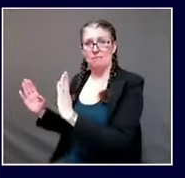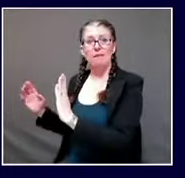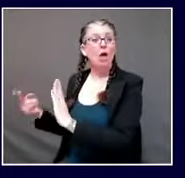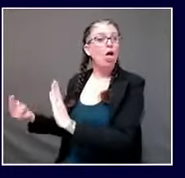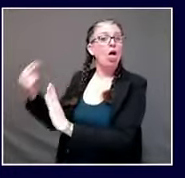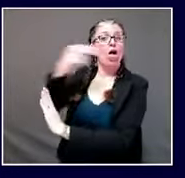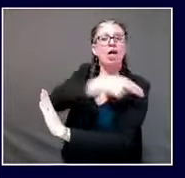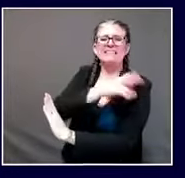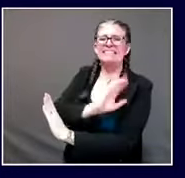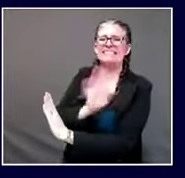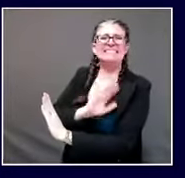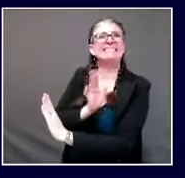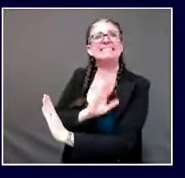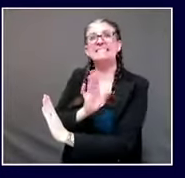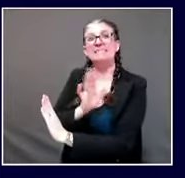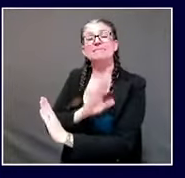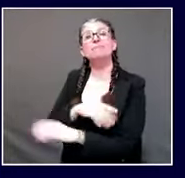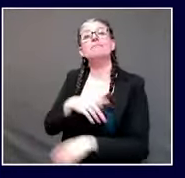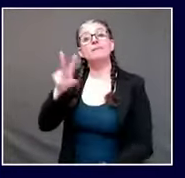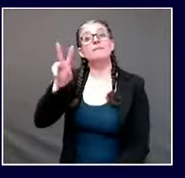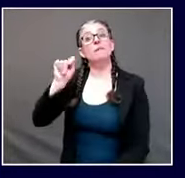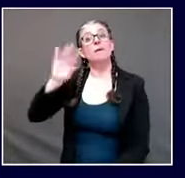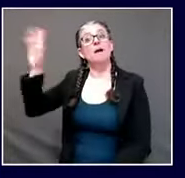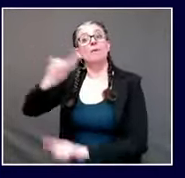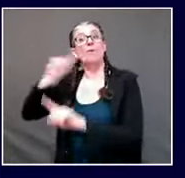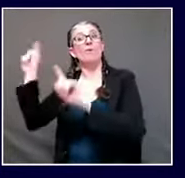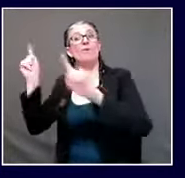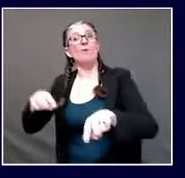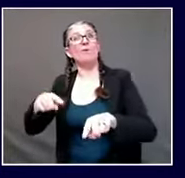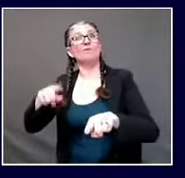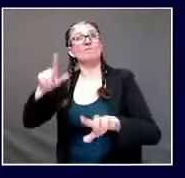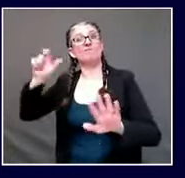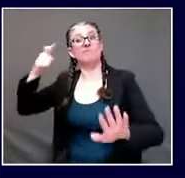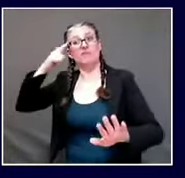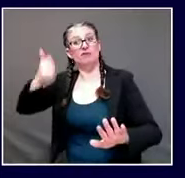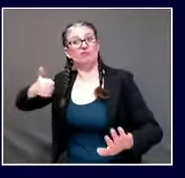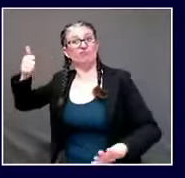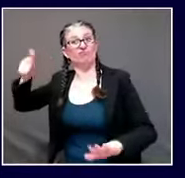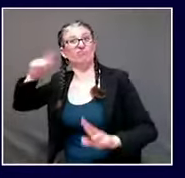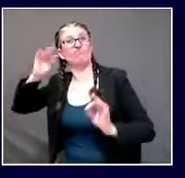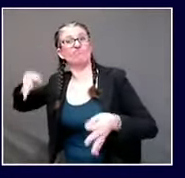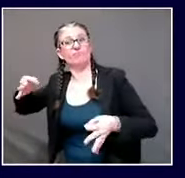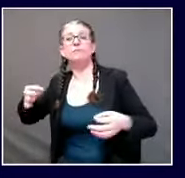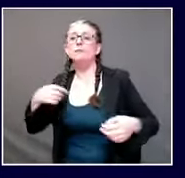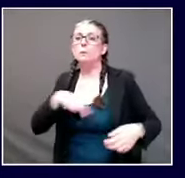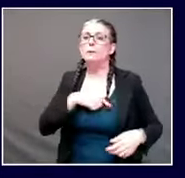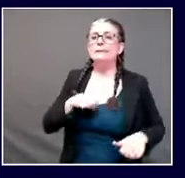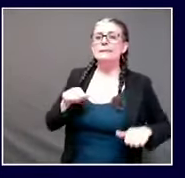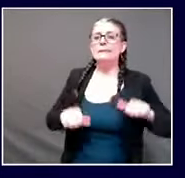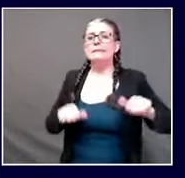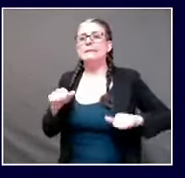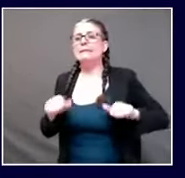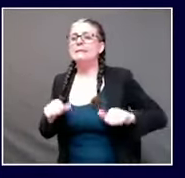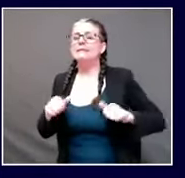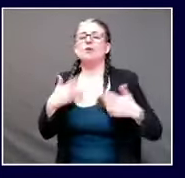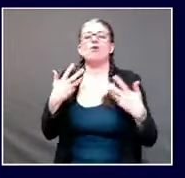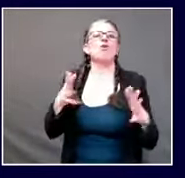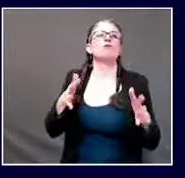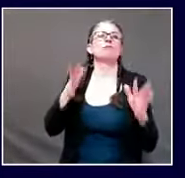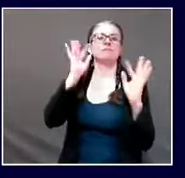done a lot of different things different than what we've done in maine we've done what we think is best here we're actively